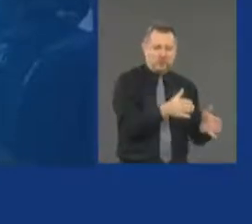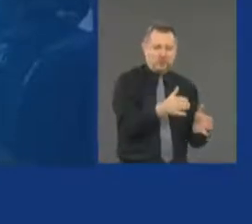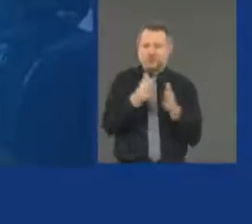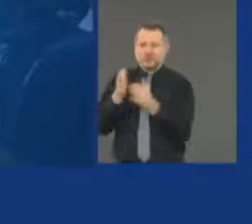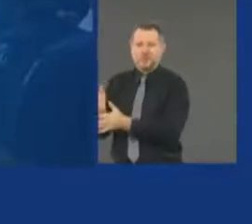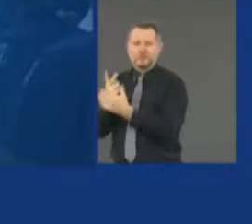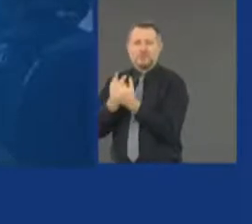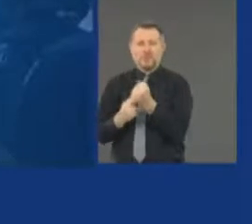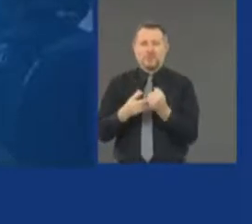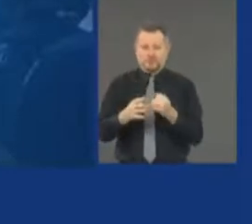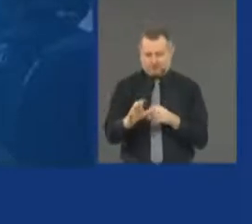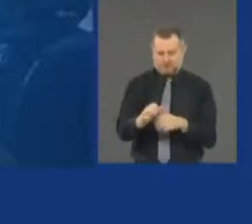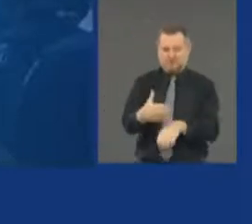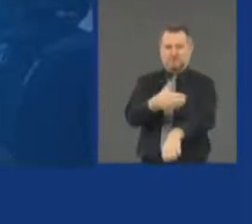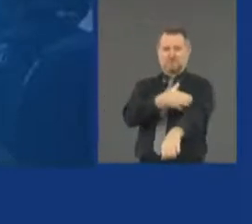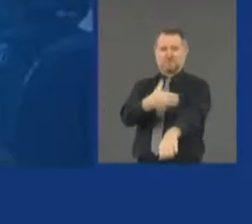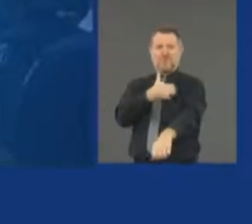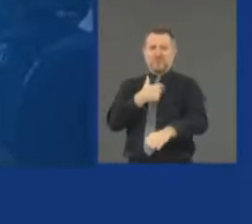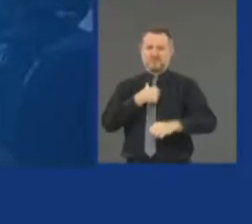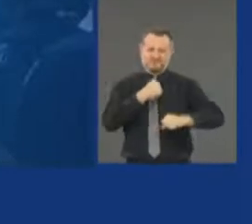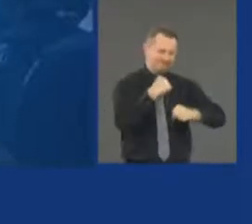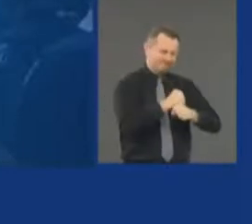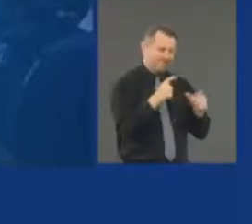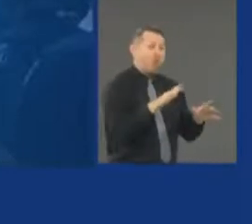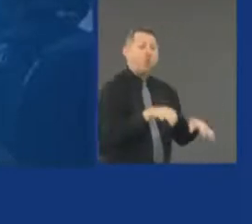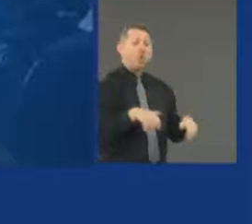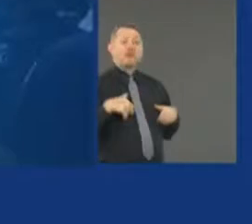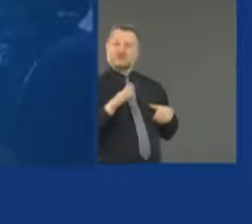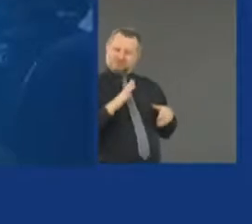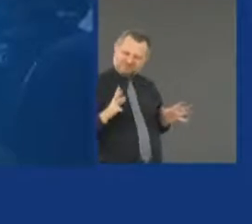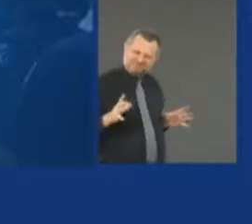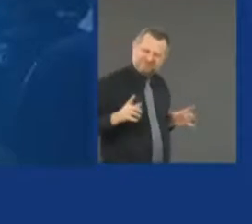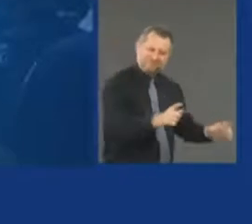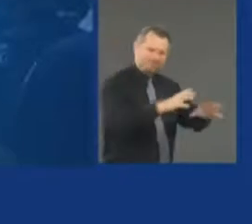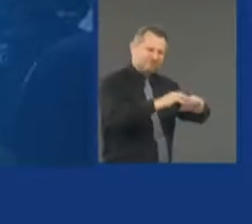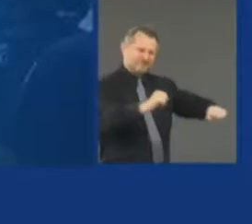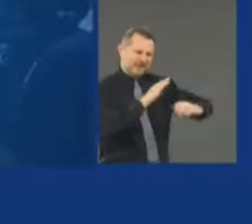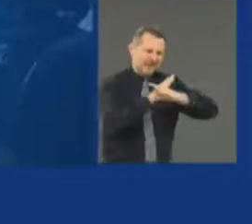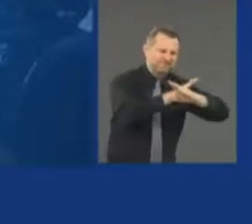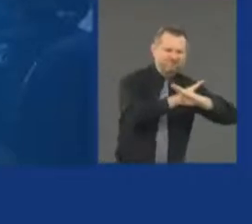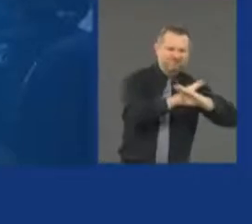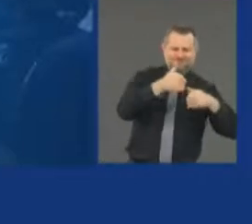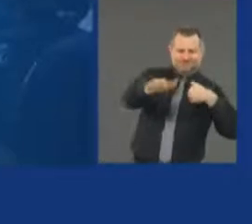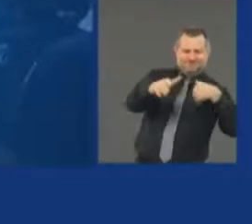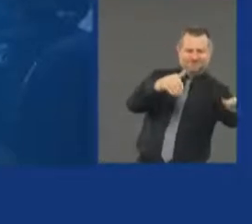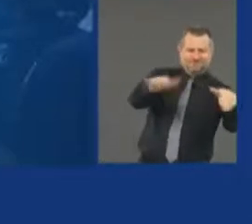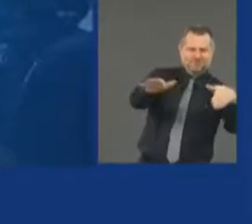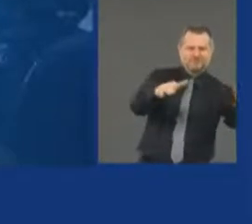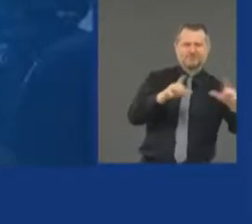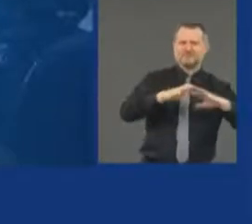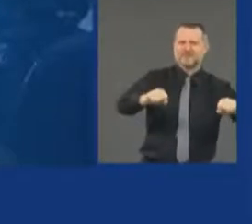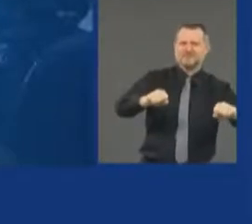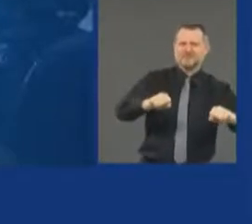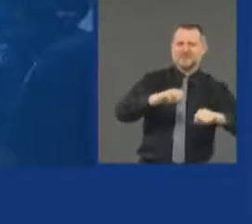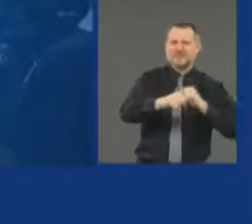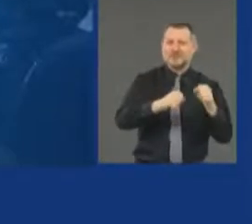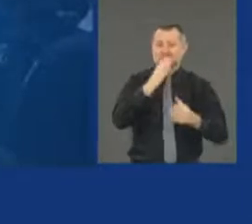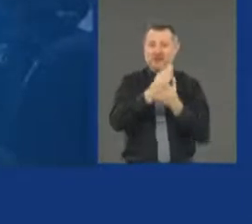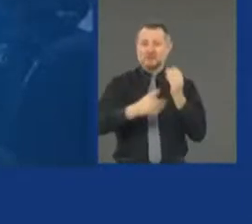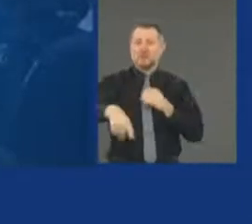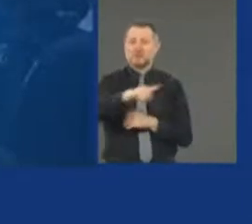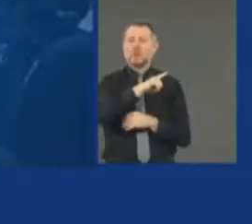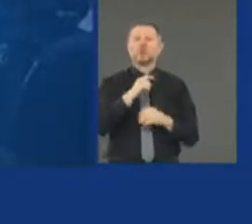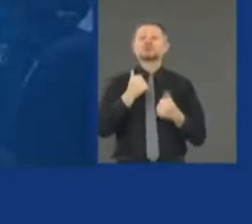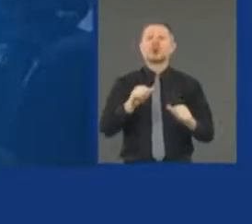looting and the chaos and the criminal behavior that people are trying to exploit this moment